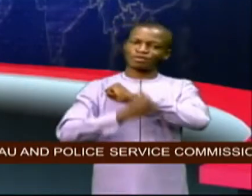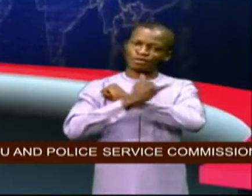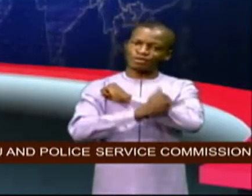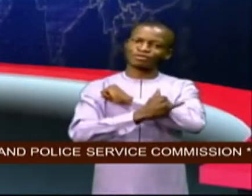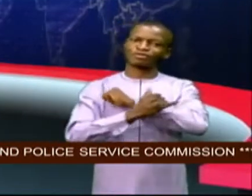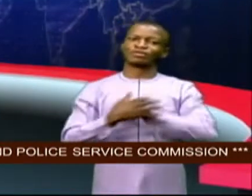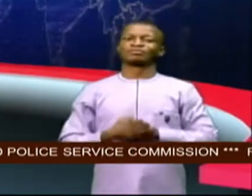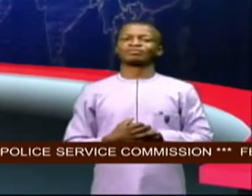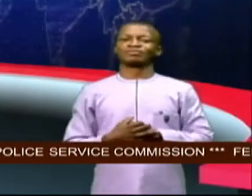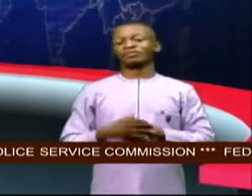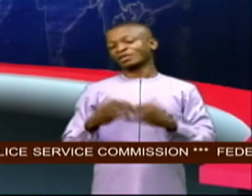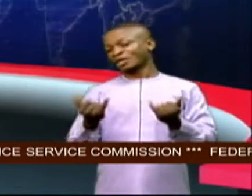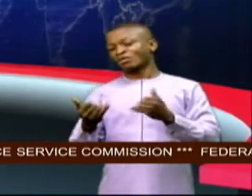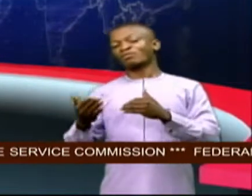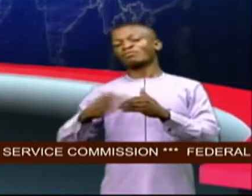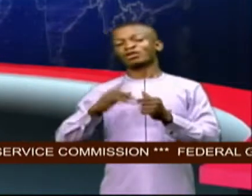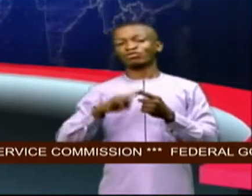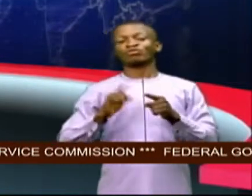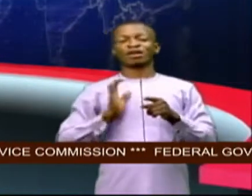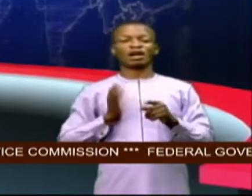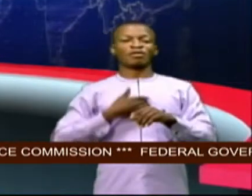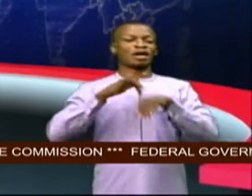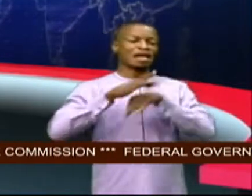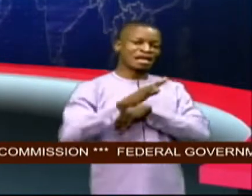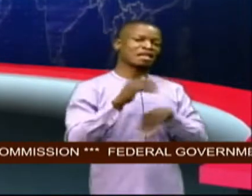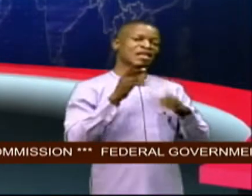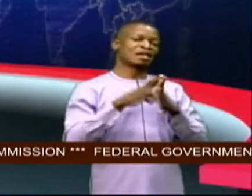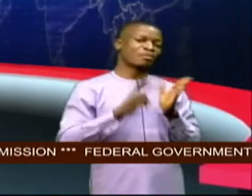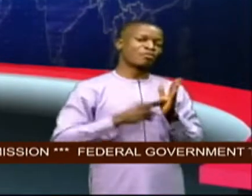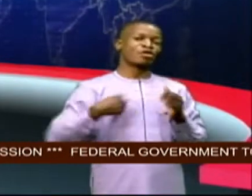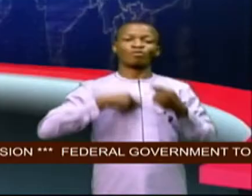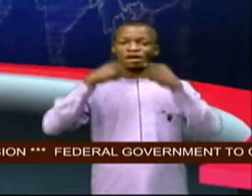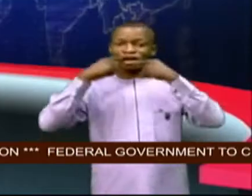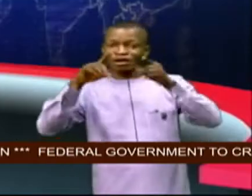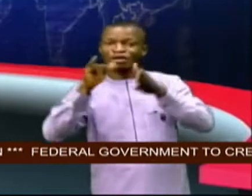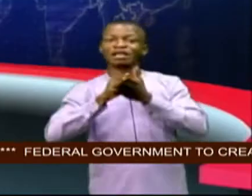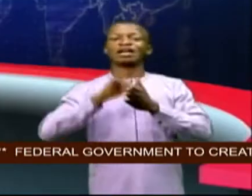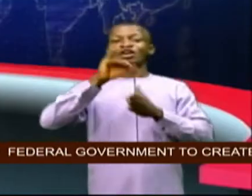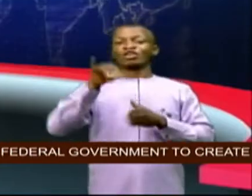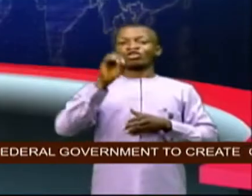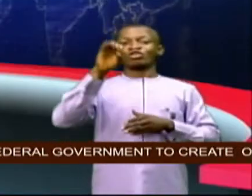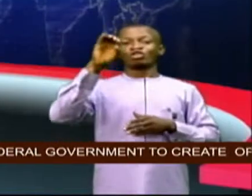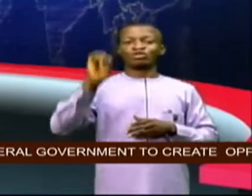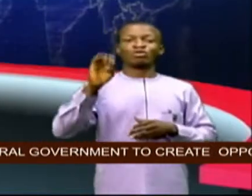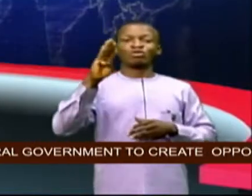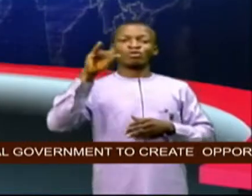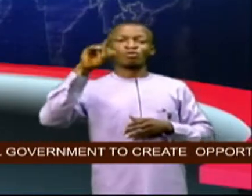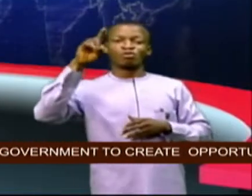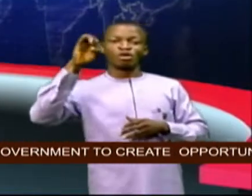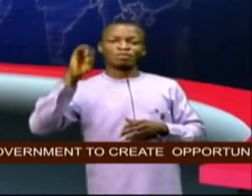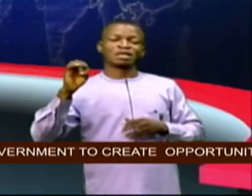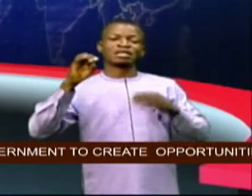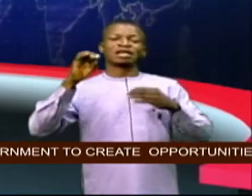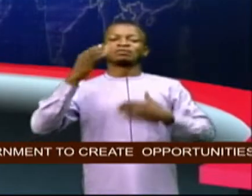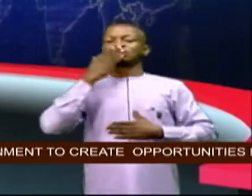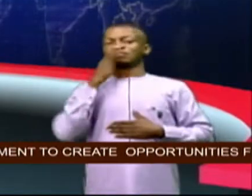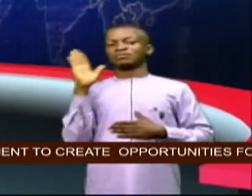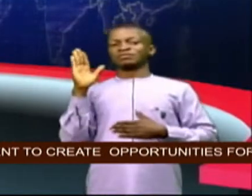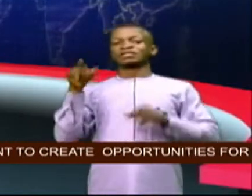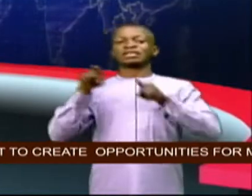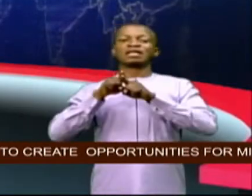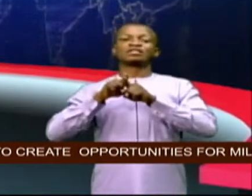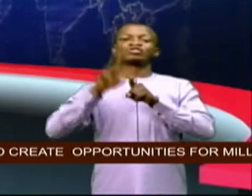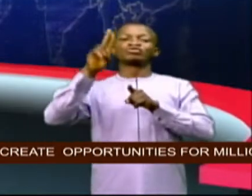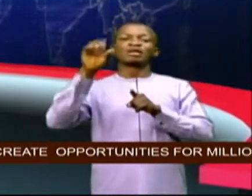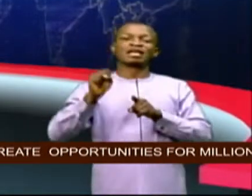now back to our earlier reports we told you that joe biden has been sworn in as the 46th president of the united states of america